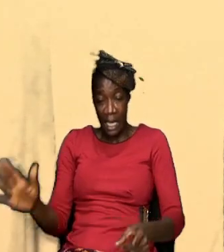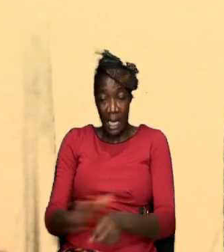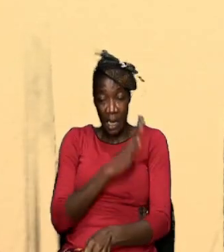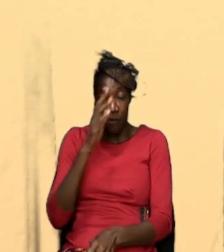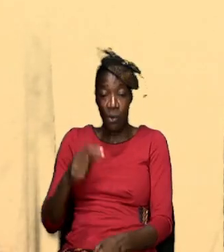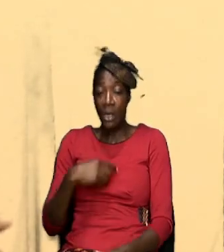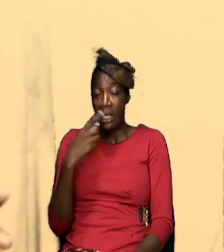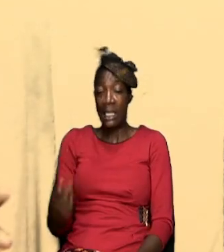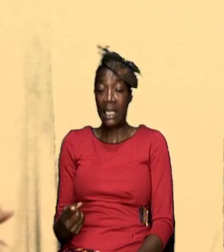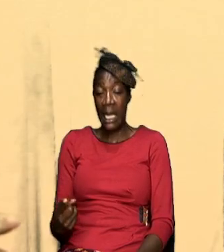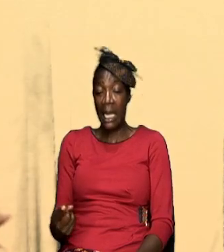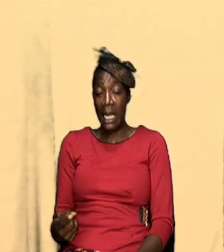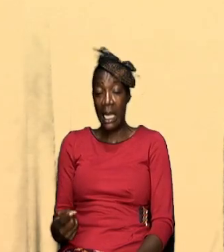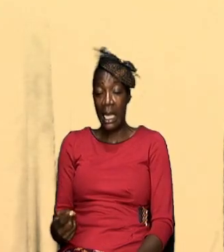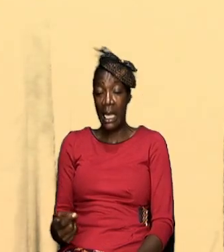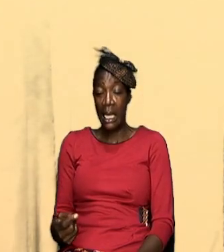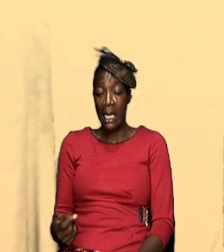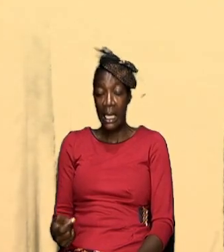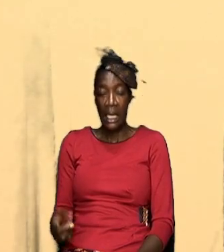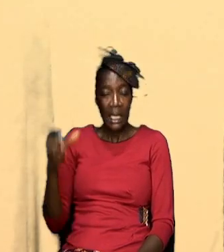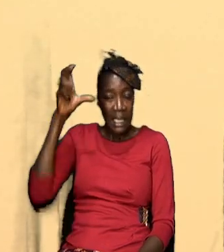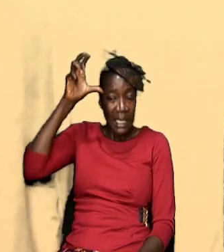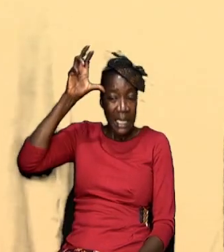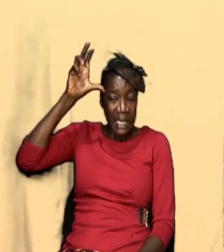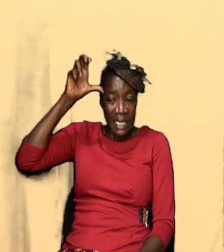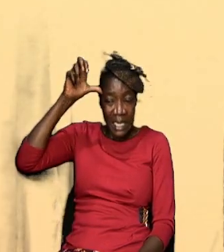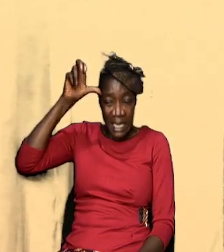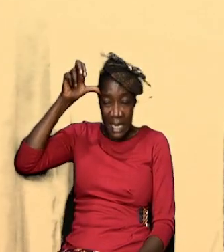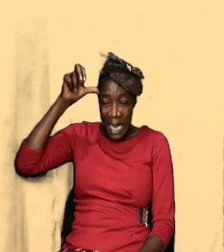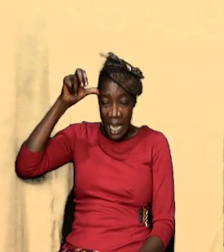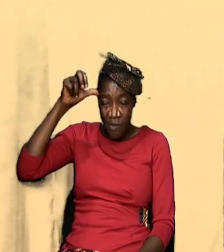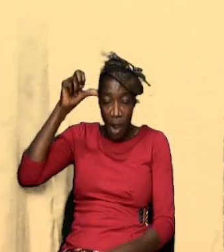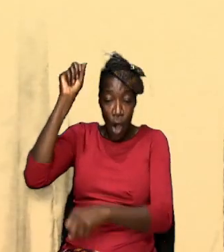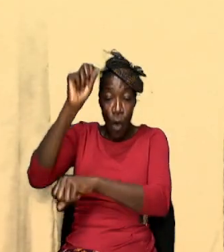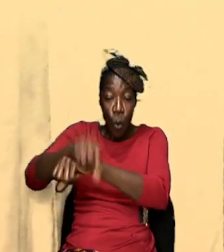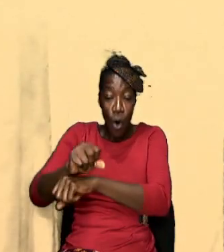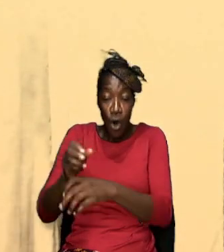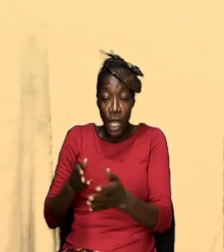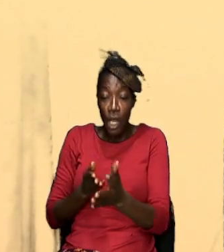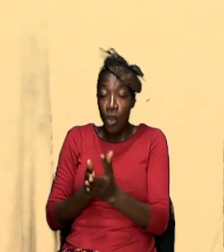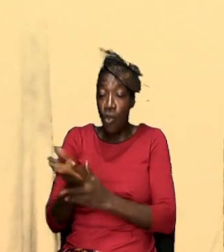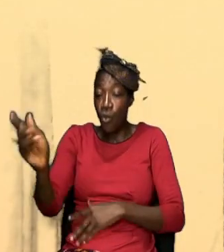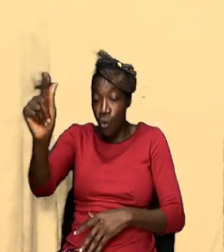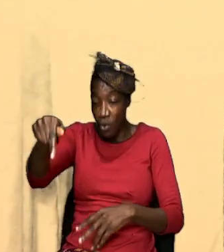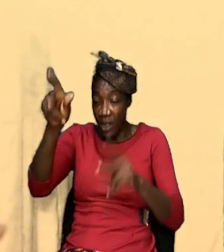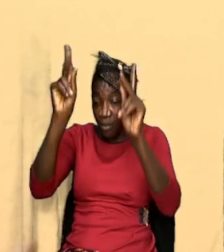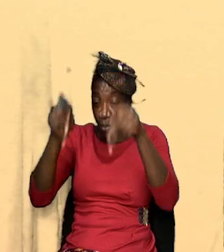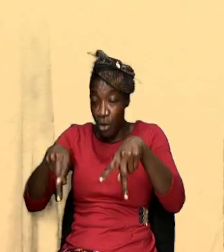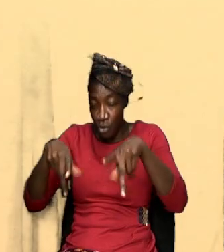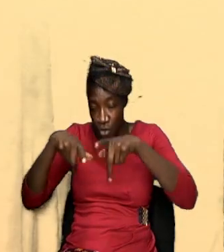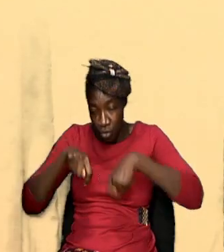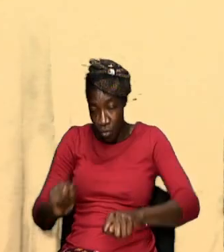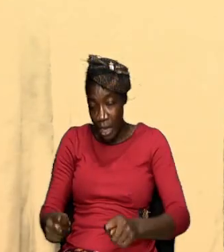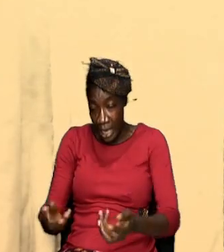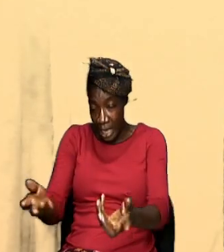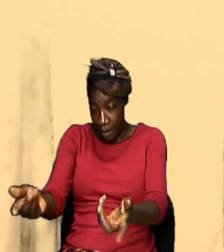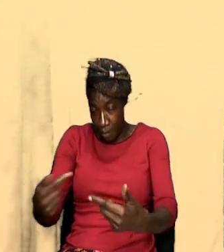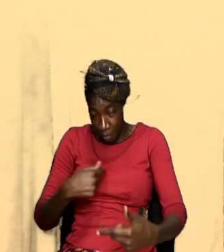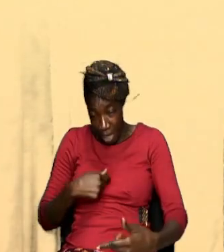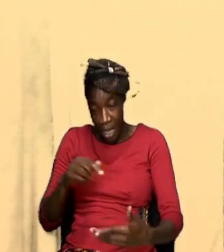is the devil actually working through this person to try and get me to fall